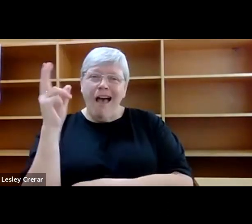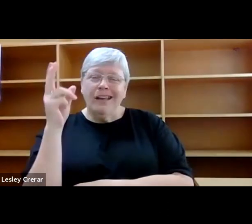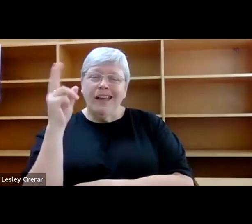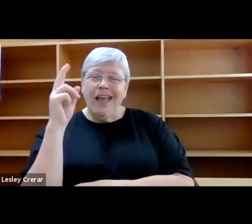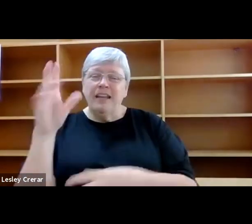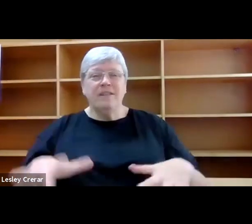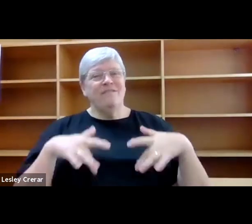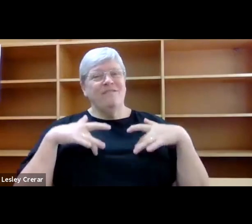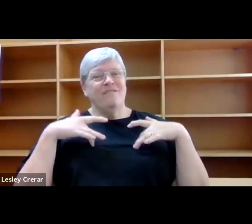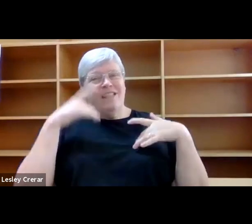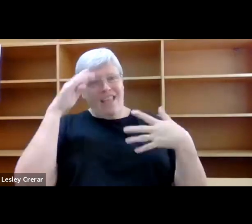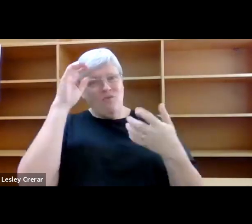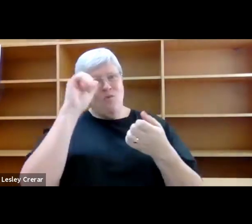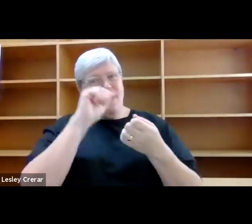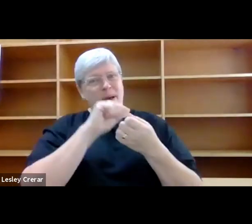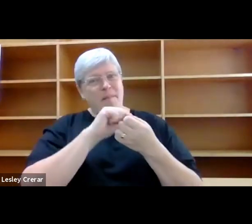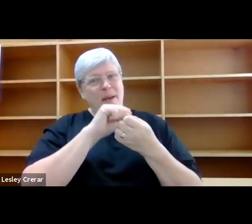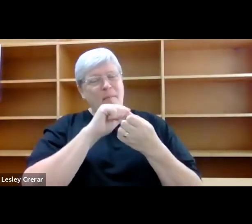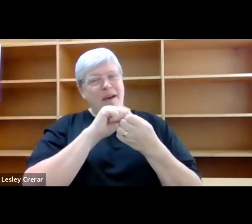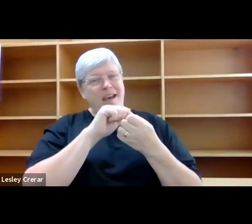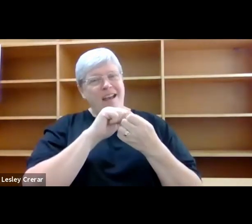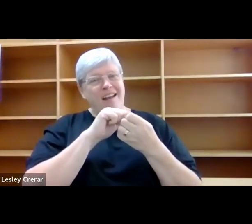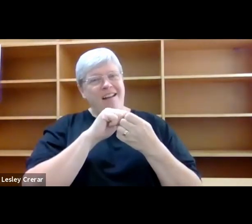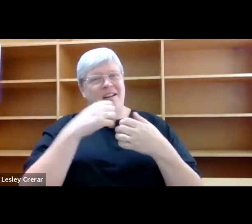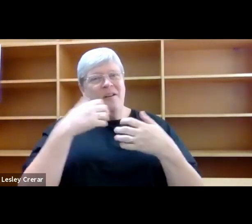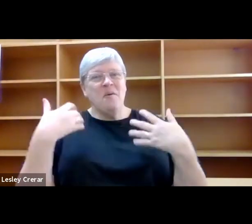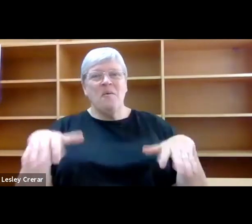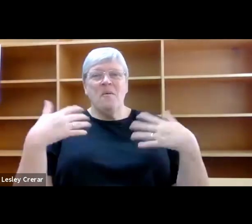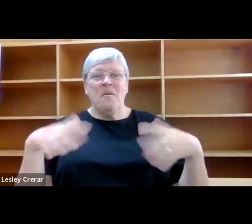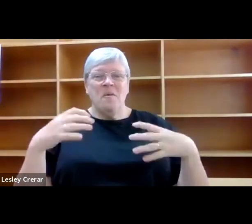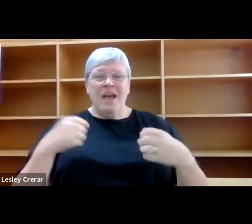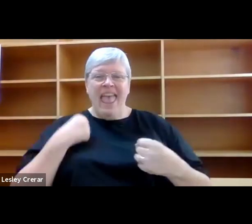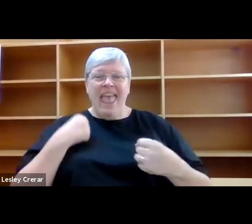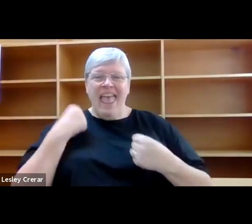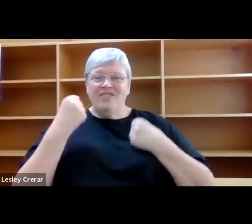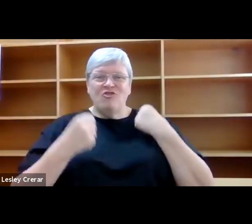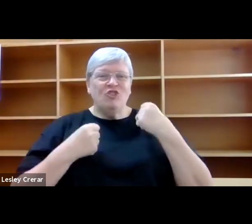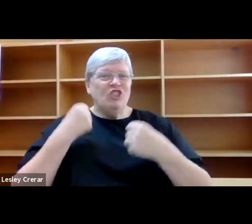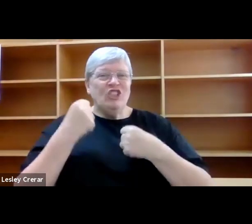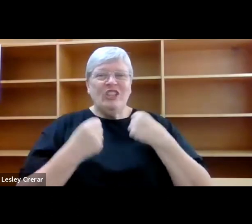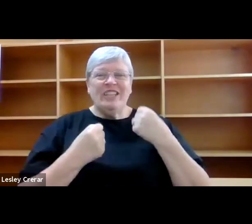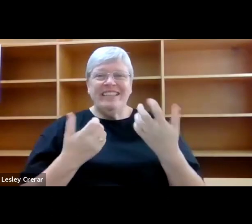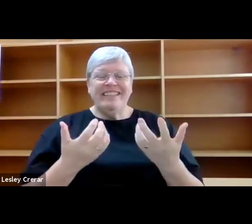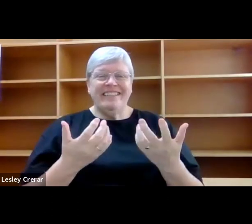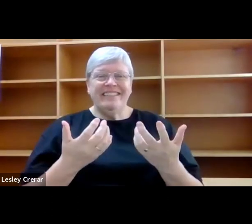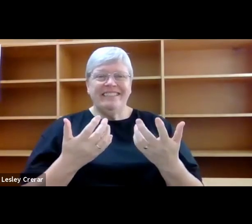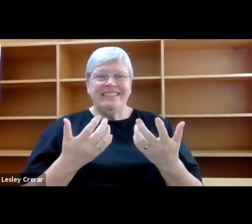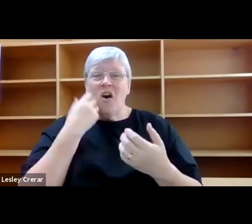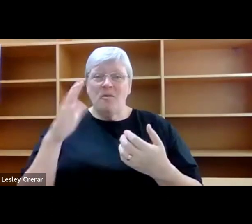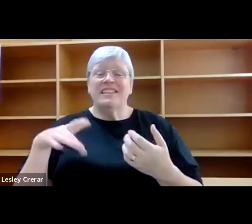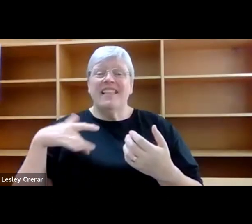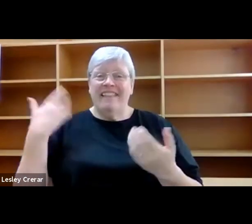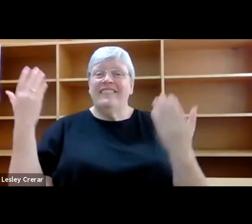that I remember more than anything else, an extraordinary energy. I've always lived through light.